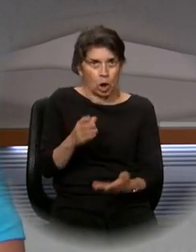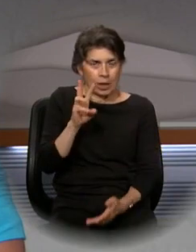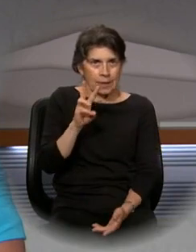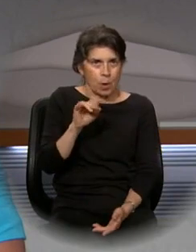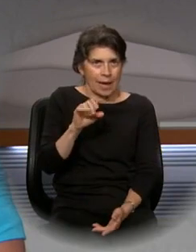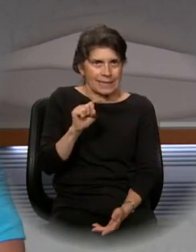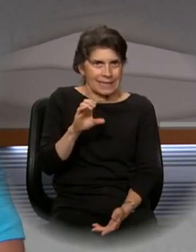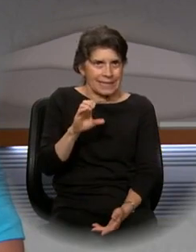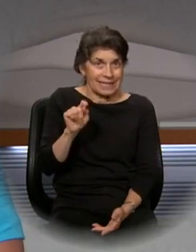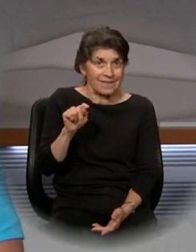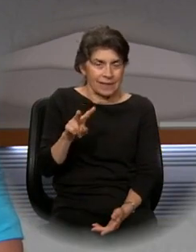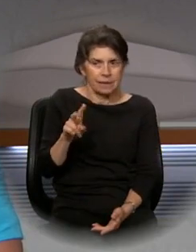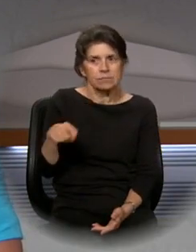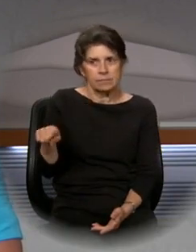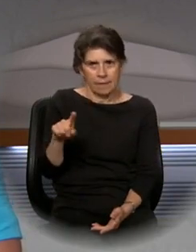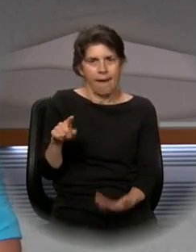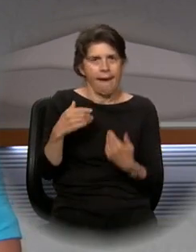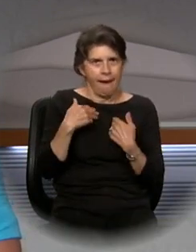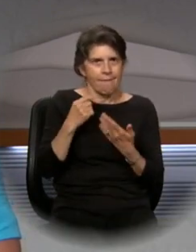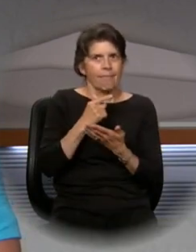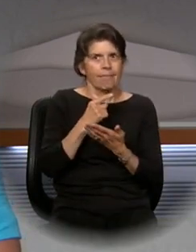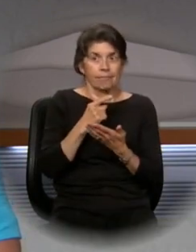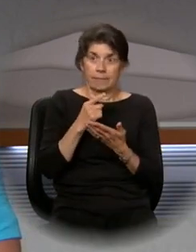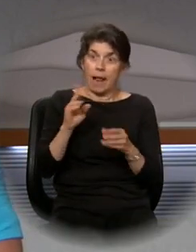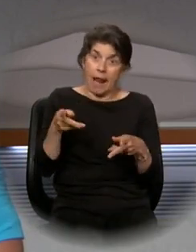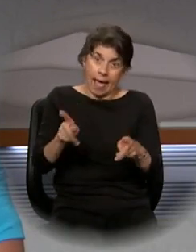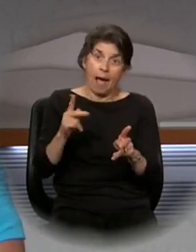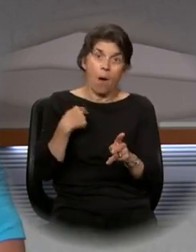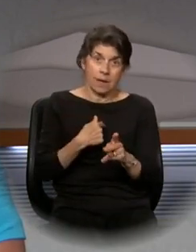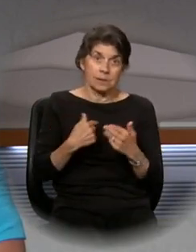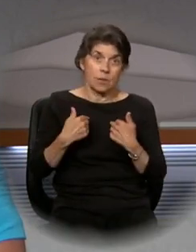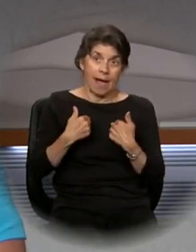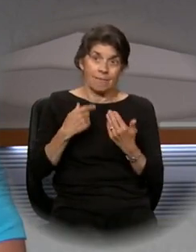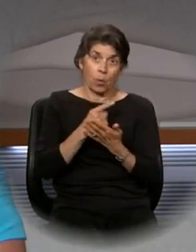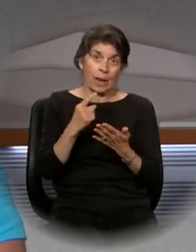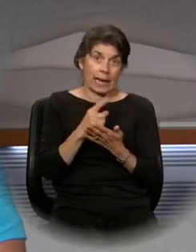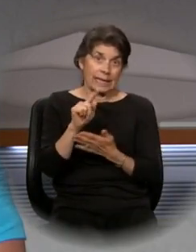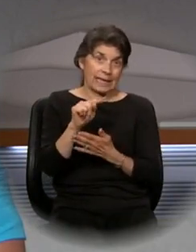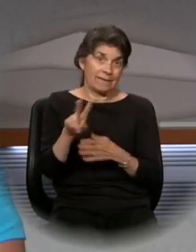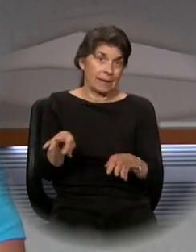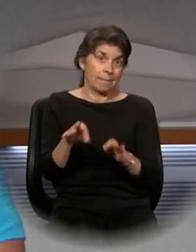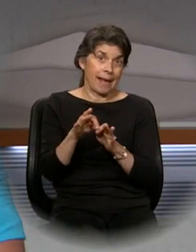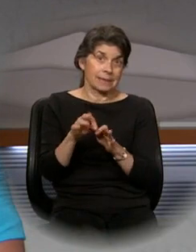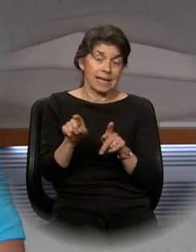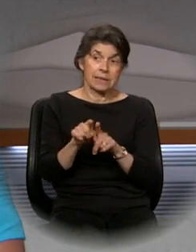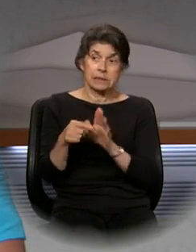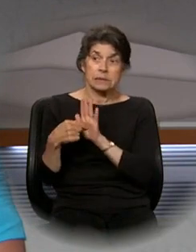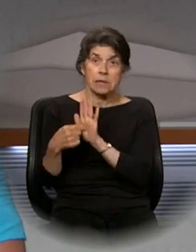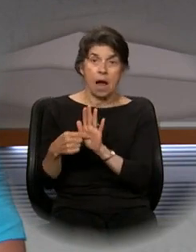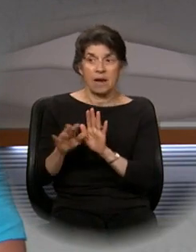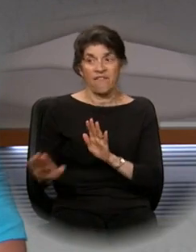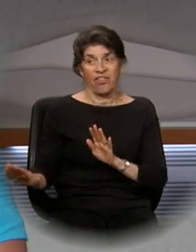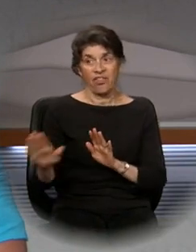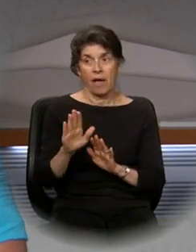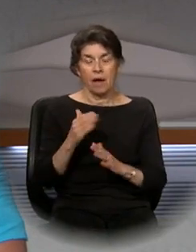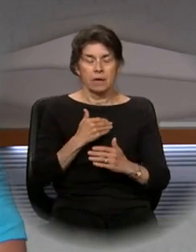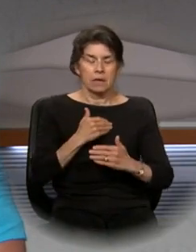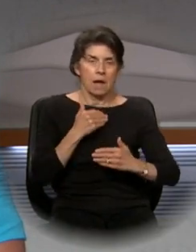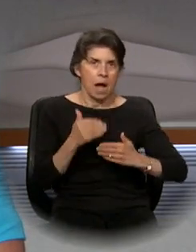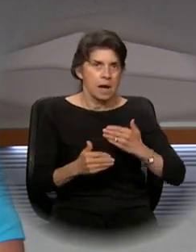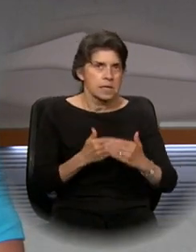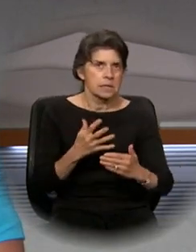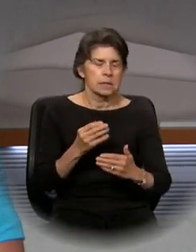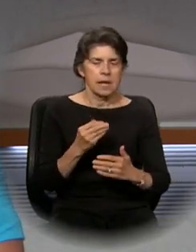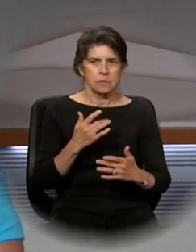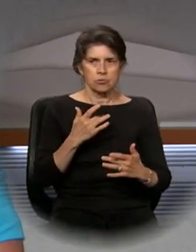production and airing of the weekly television mass as a visible sign of their generosity and personal social